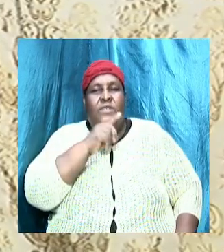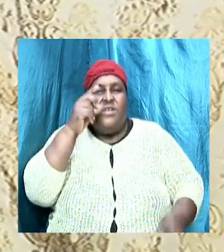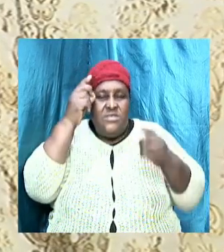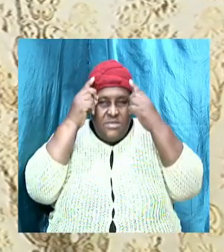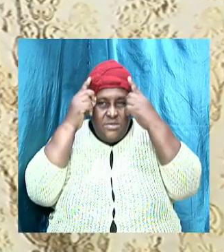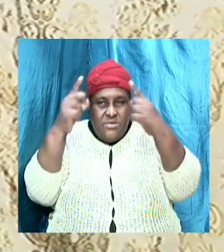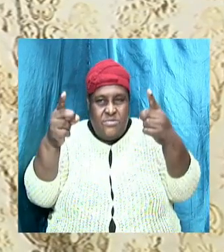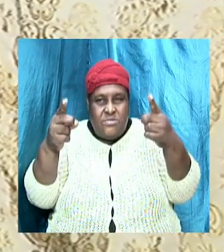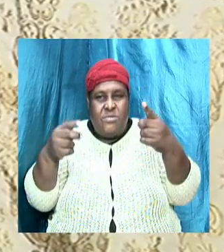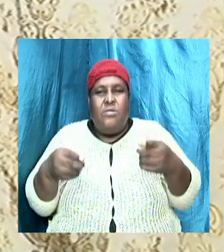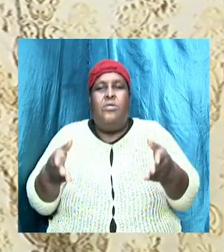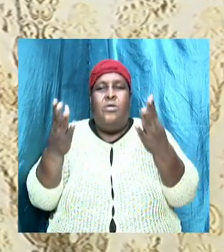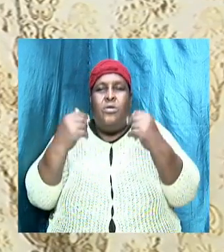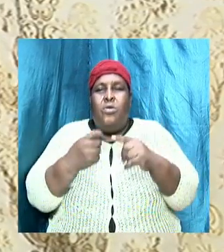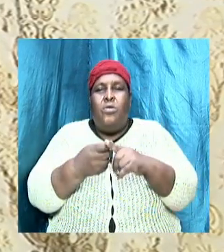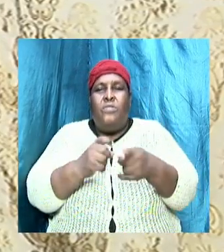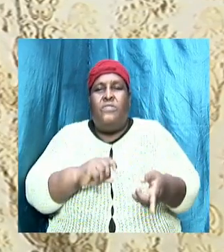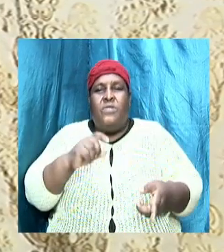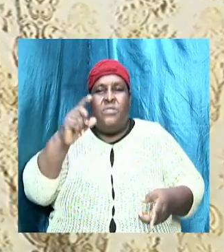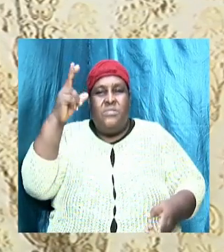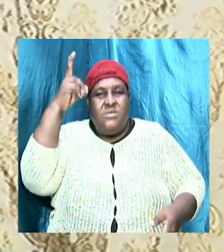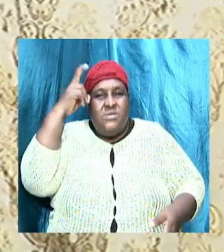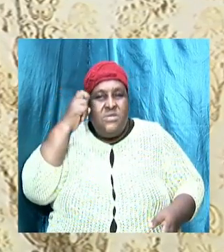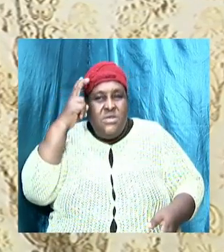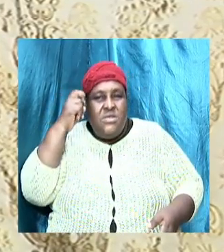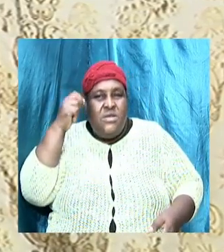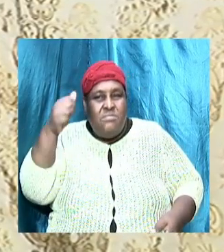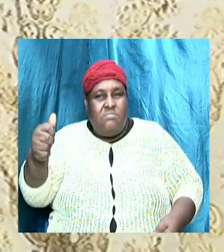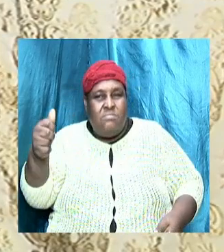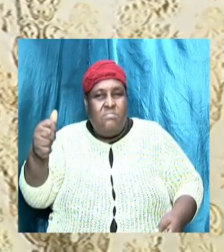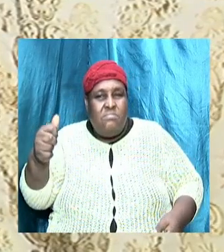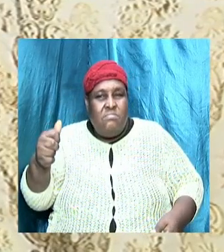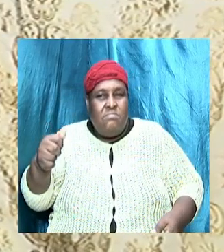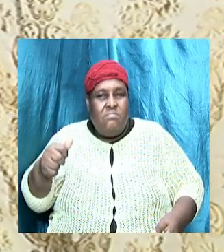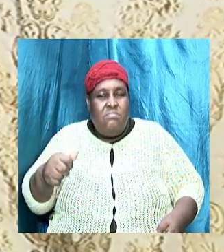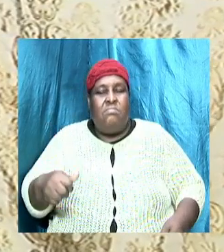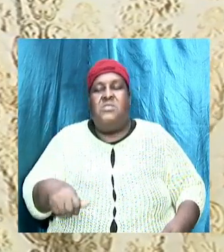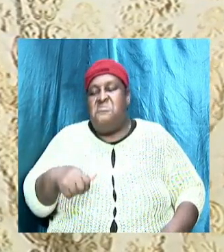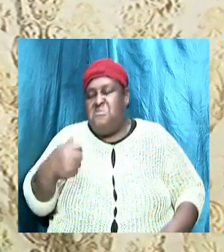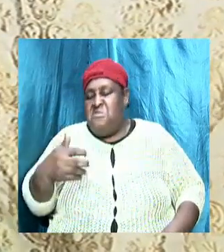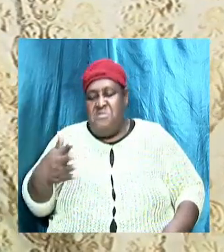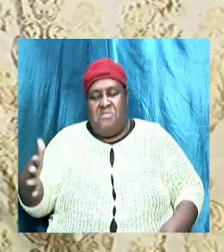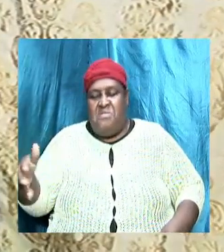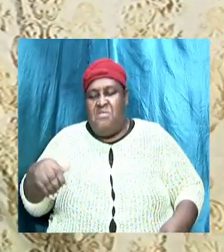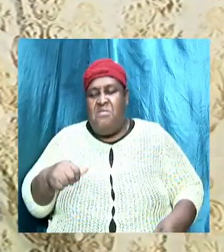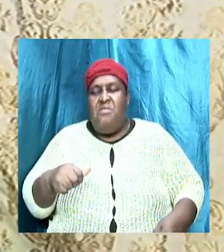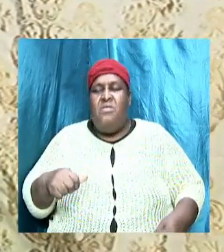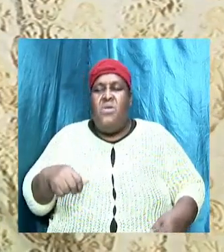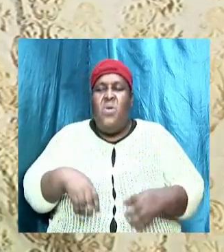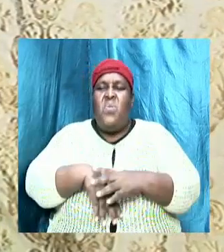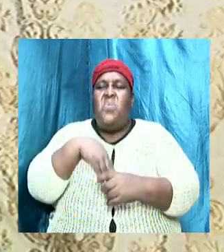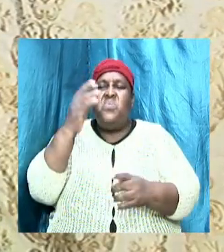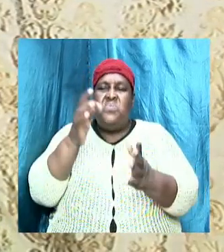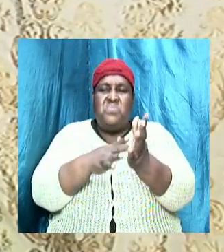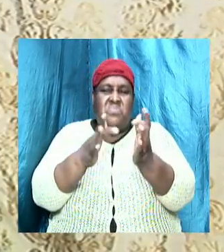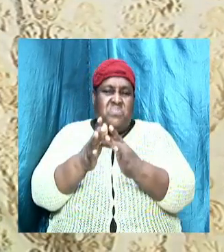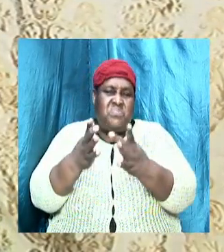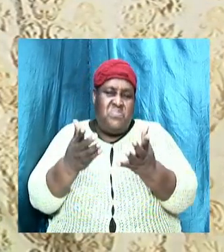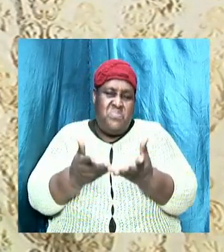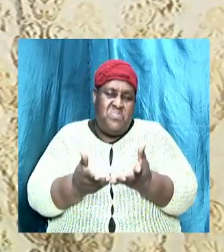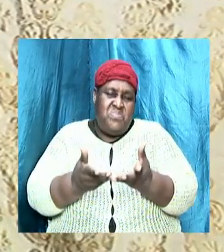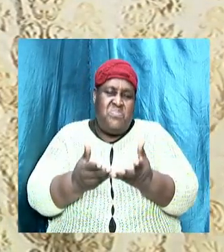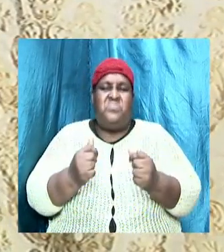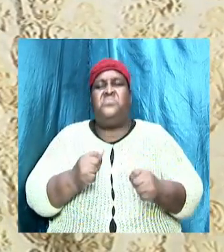has comes from Satan himself. comes from anything else outside of the Bible. So true doctrine gets its authority from